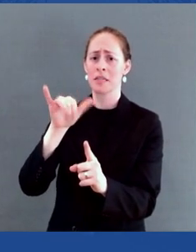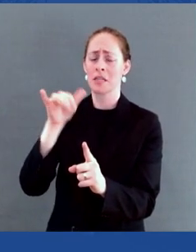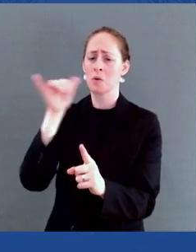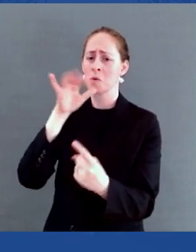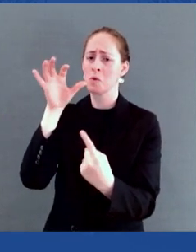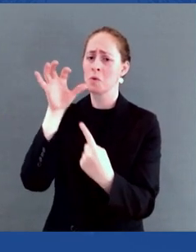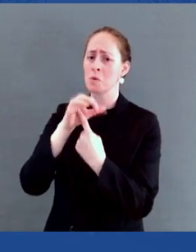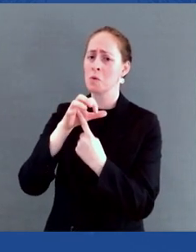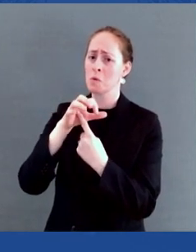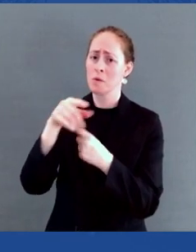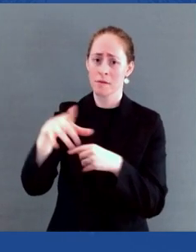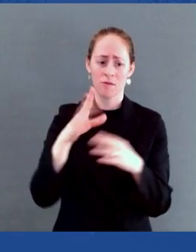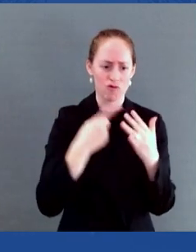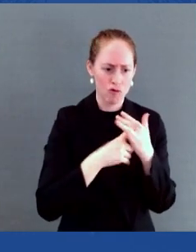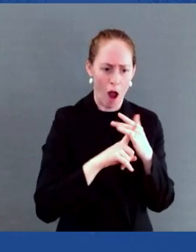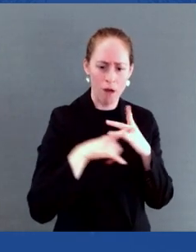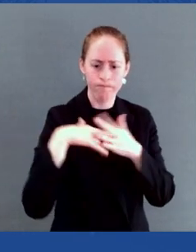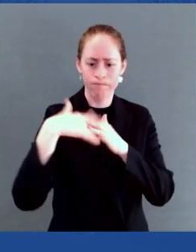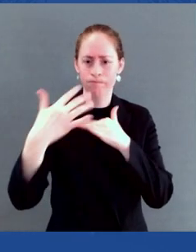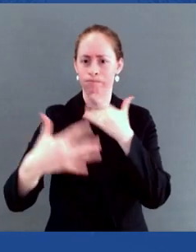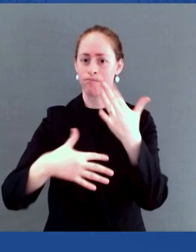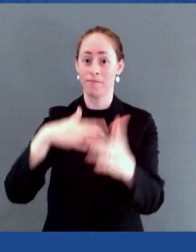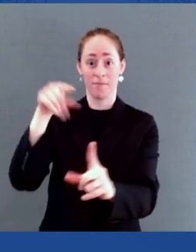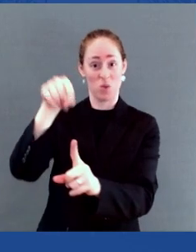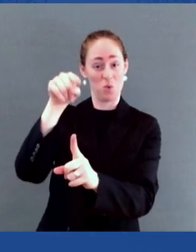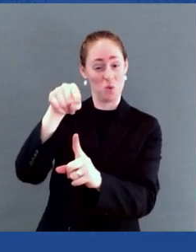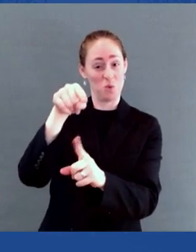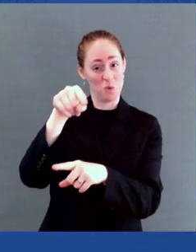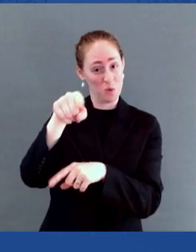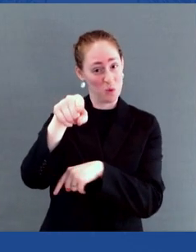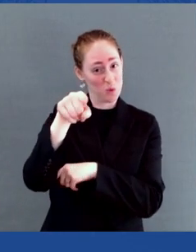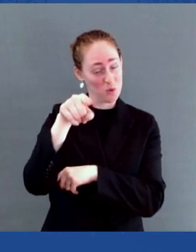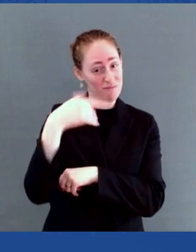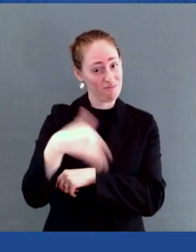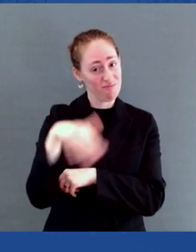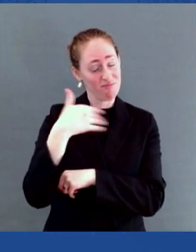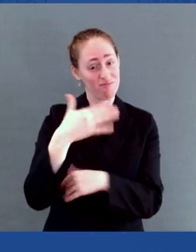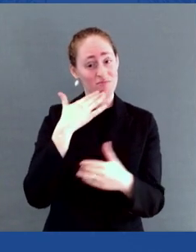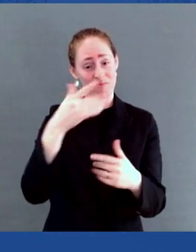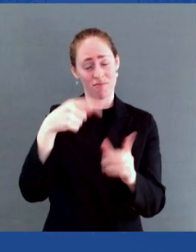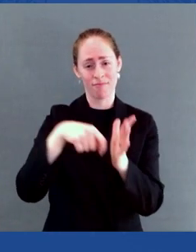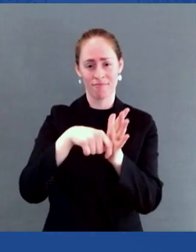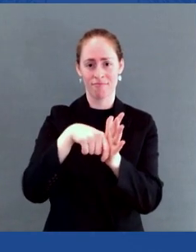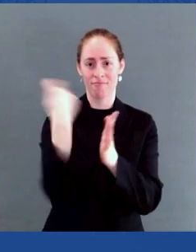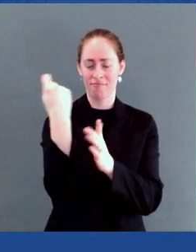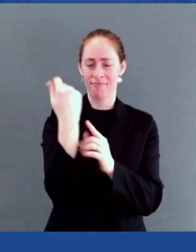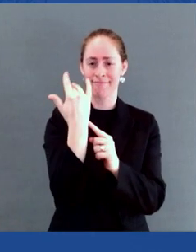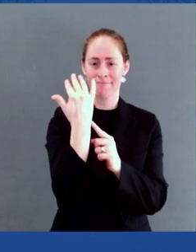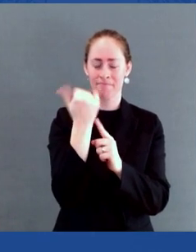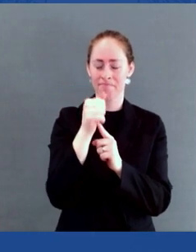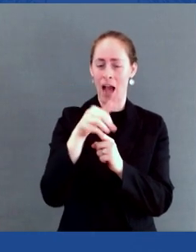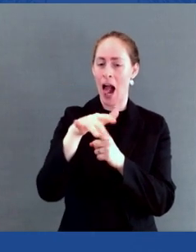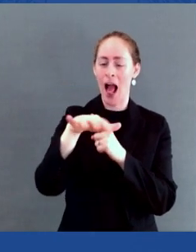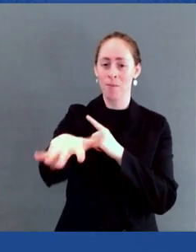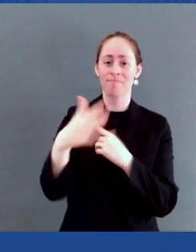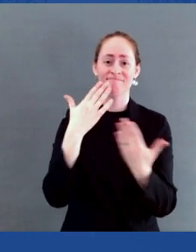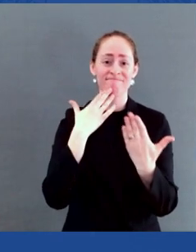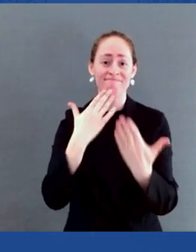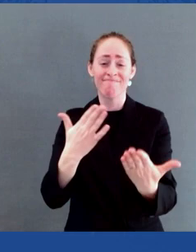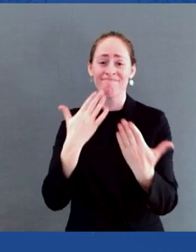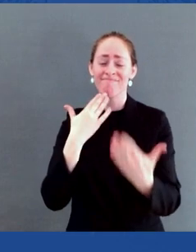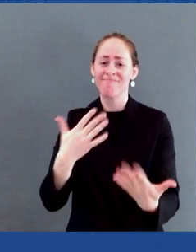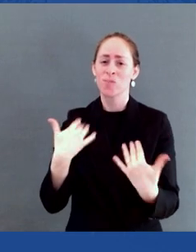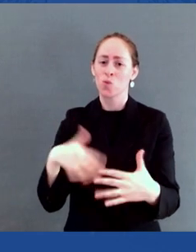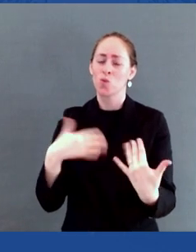you took it on with such passion. And it wasn't, it was not, it was viewed as a political death sentence to take this issue on at the